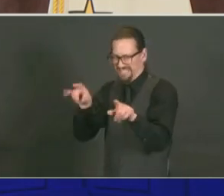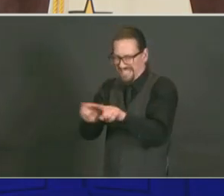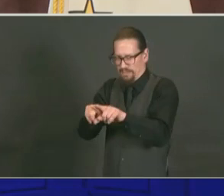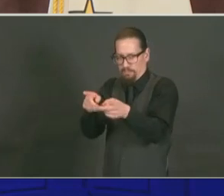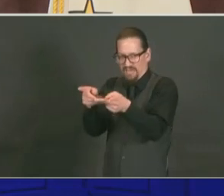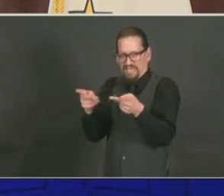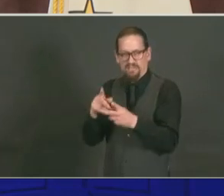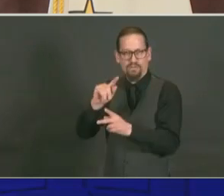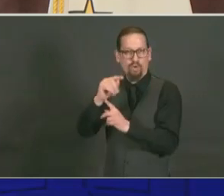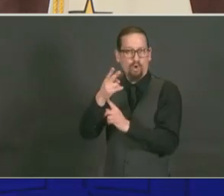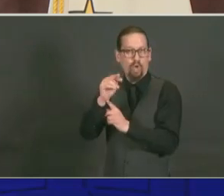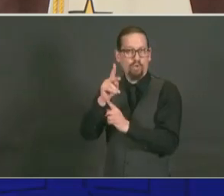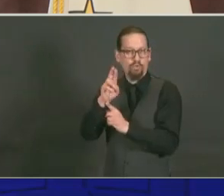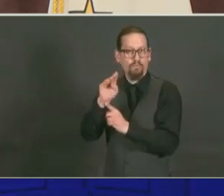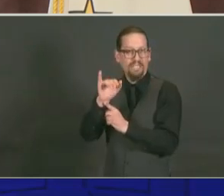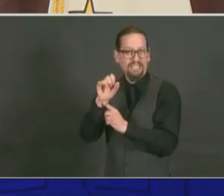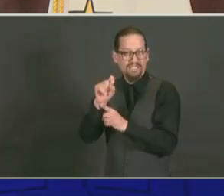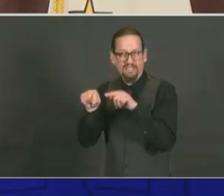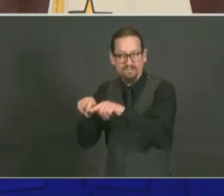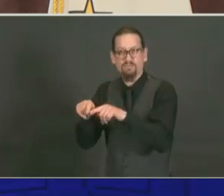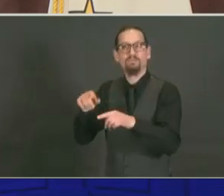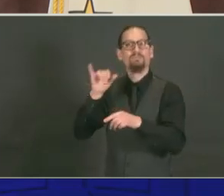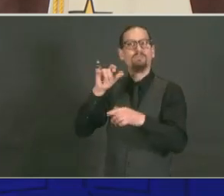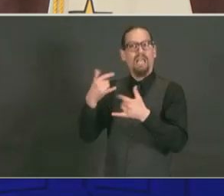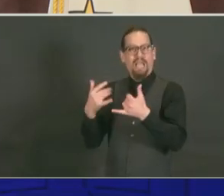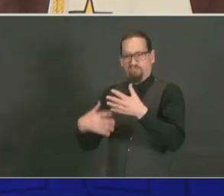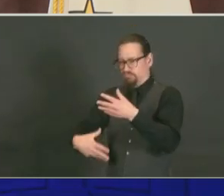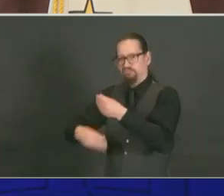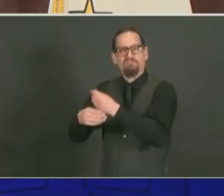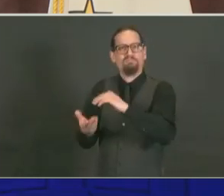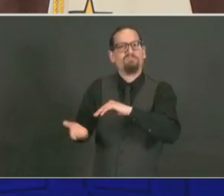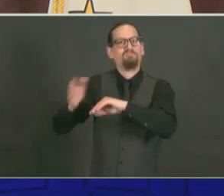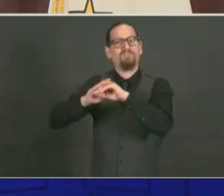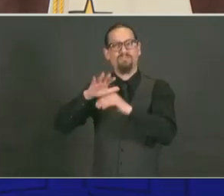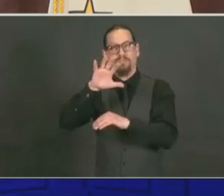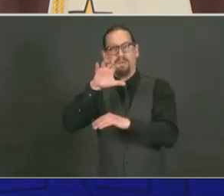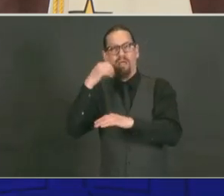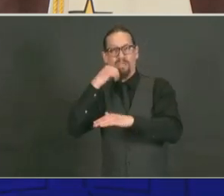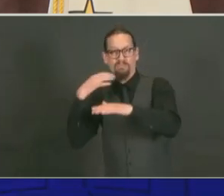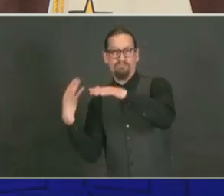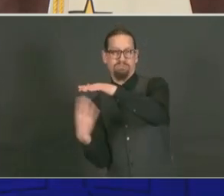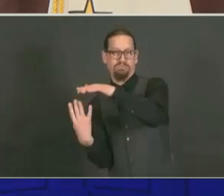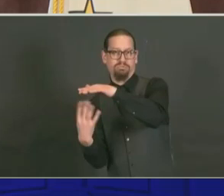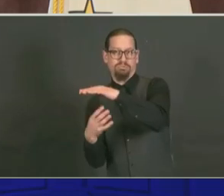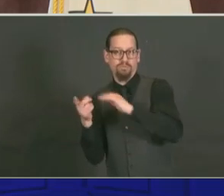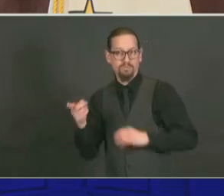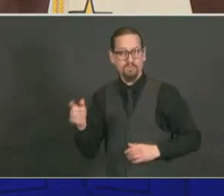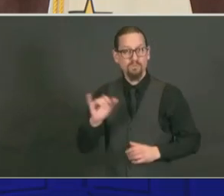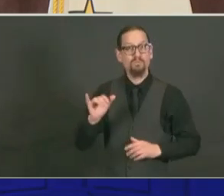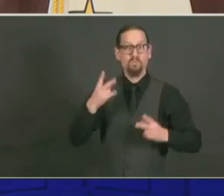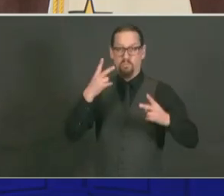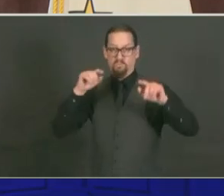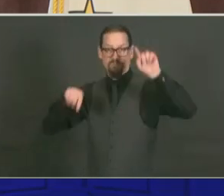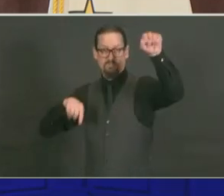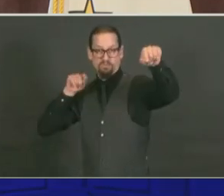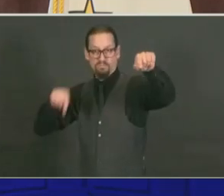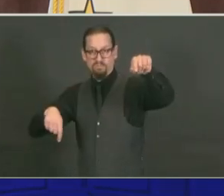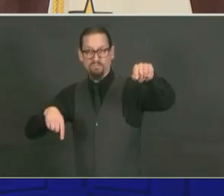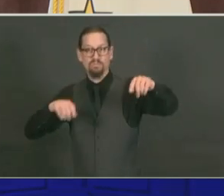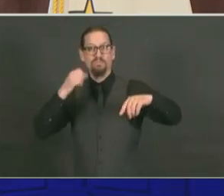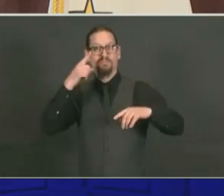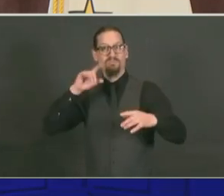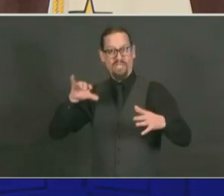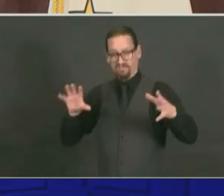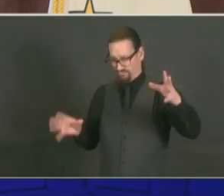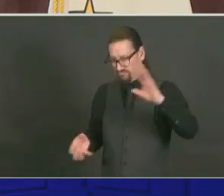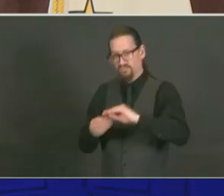for an additional 500 tests a day. For both sites and for the 14 other sites throughout